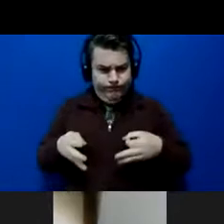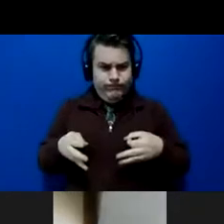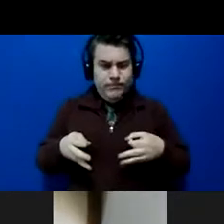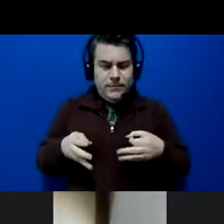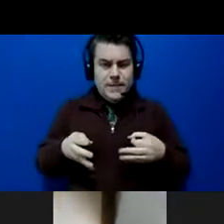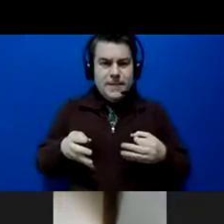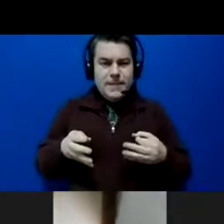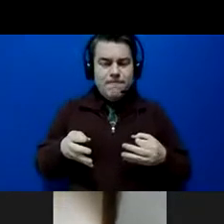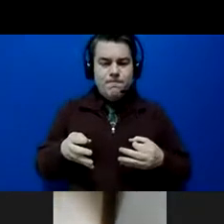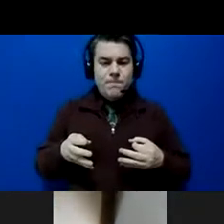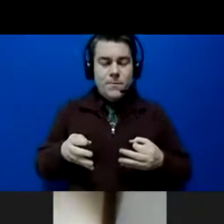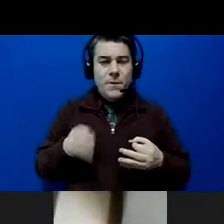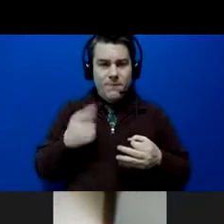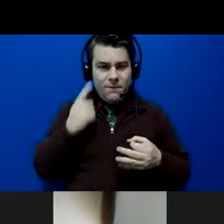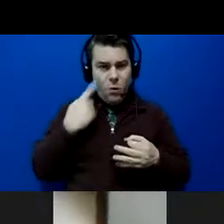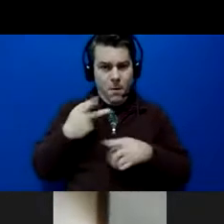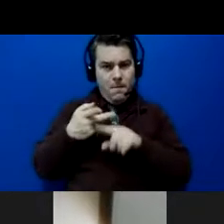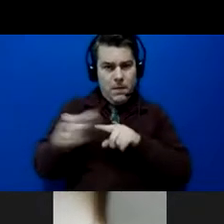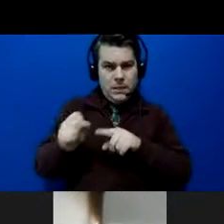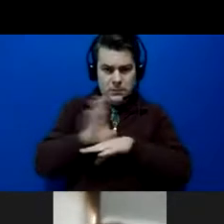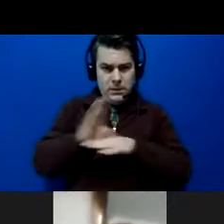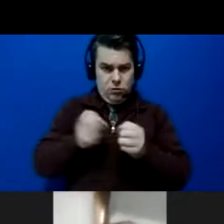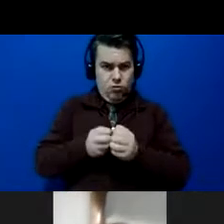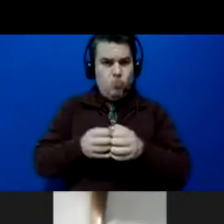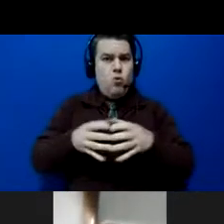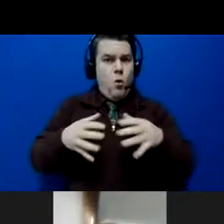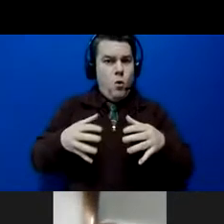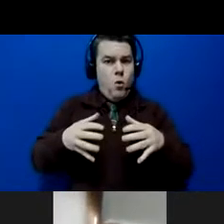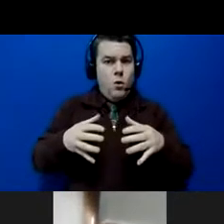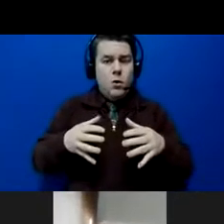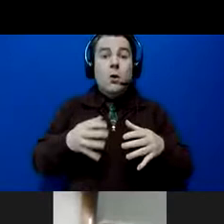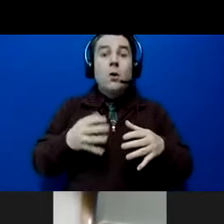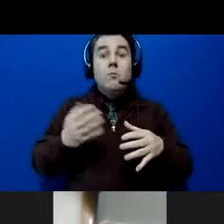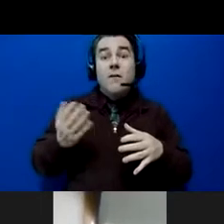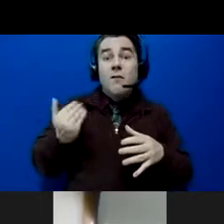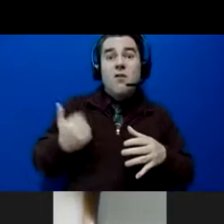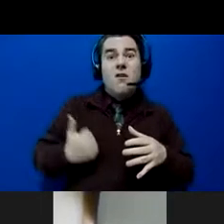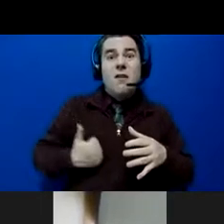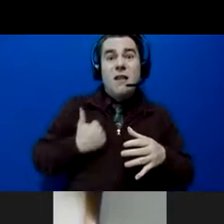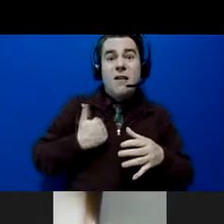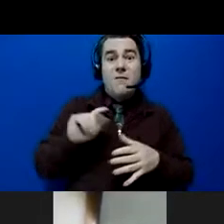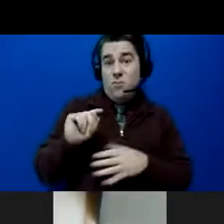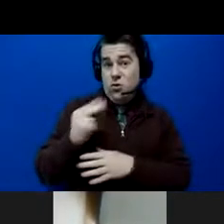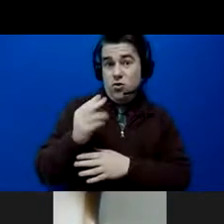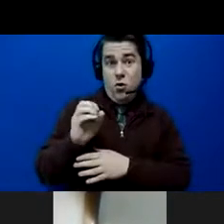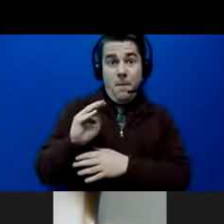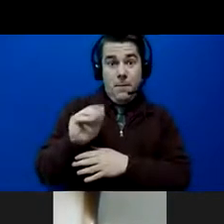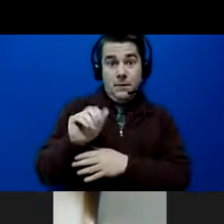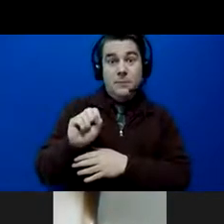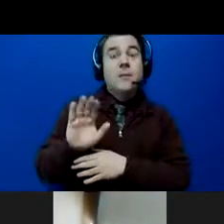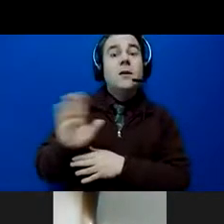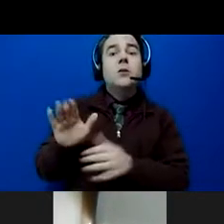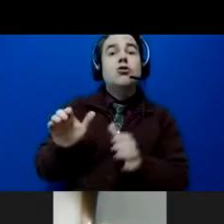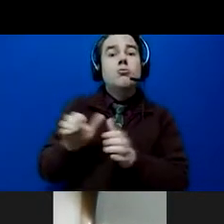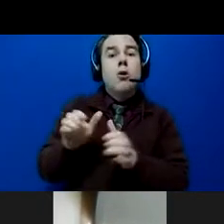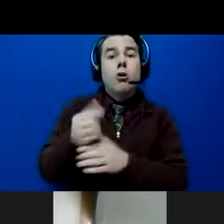grow our plexus business, we were living off of Thomas's very small GI